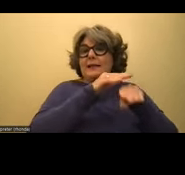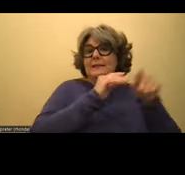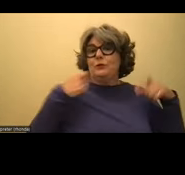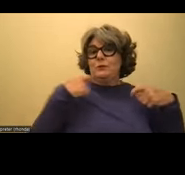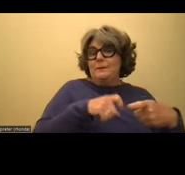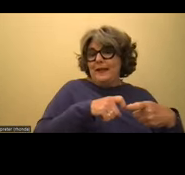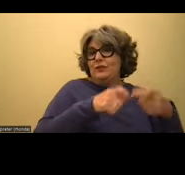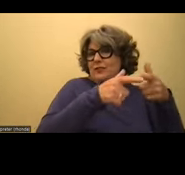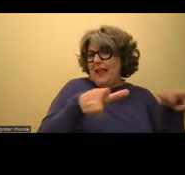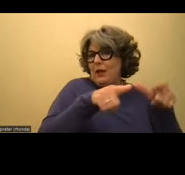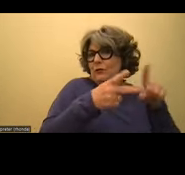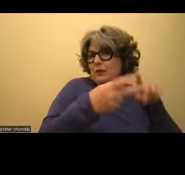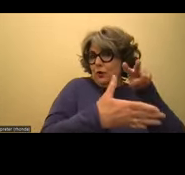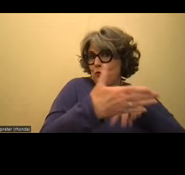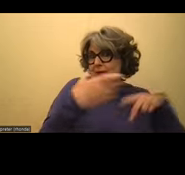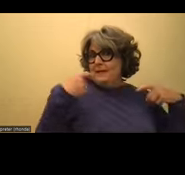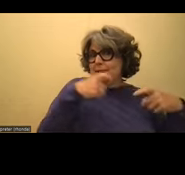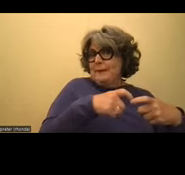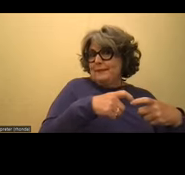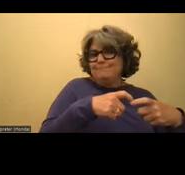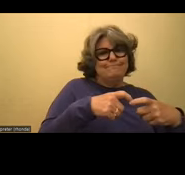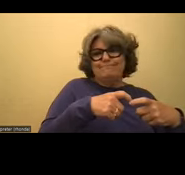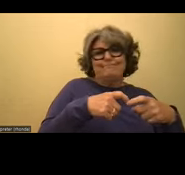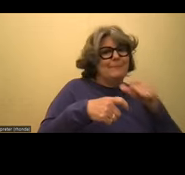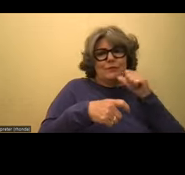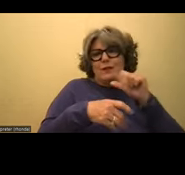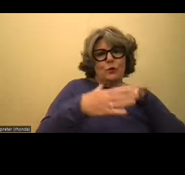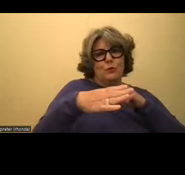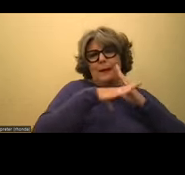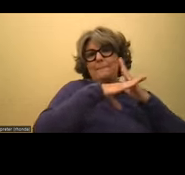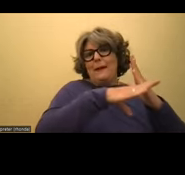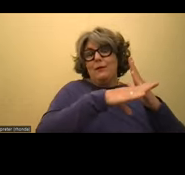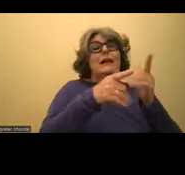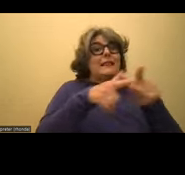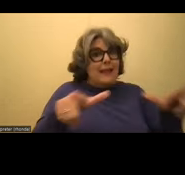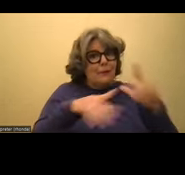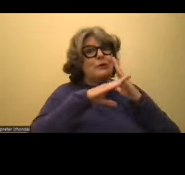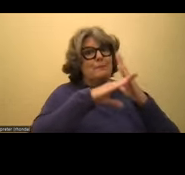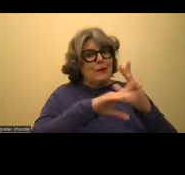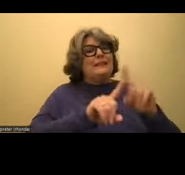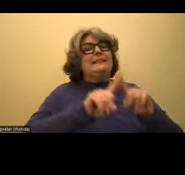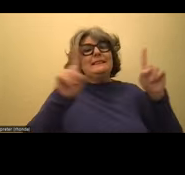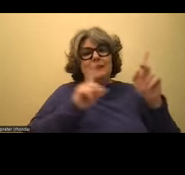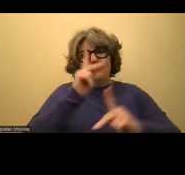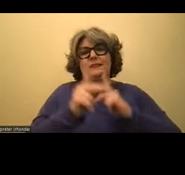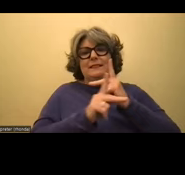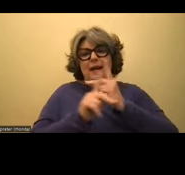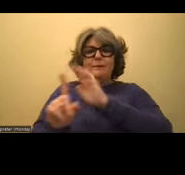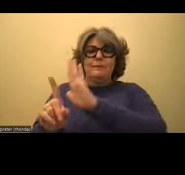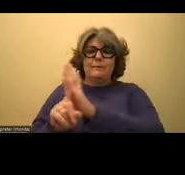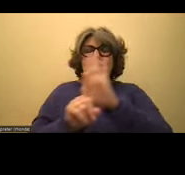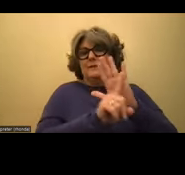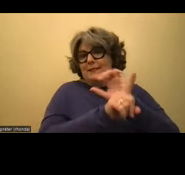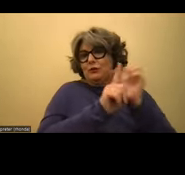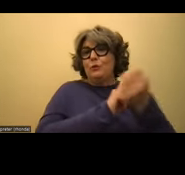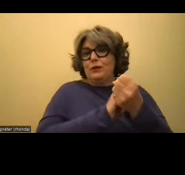language, for instance, and can read in Spanish, they don't have a reading barrier. They have a language barrier. And that's a different situation